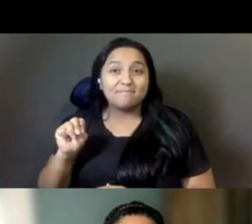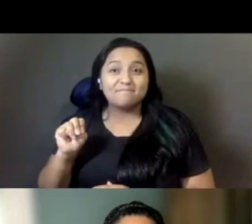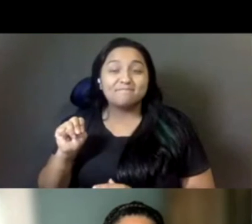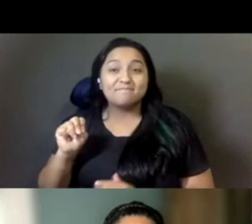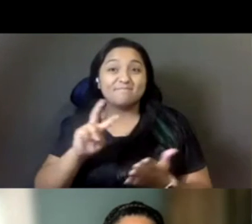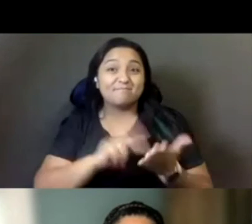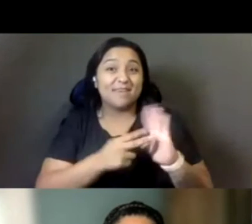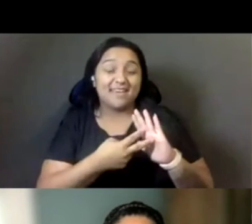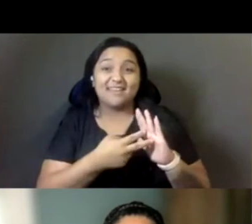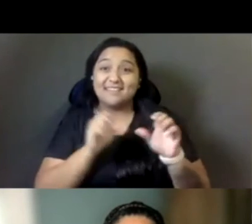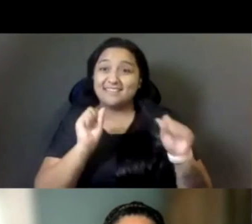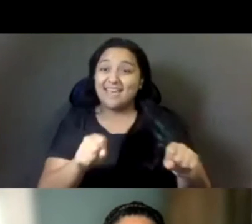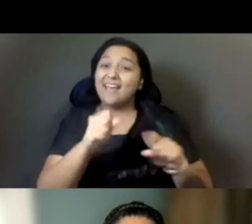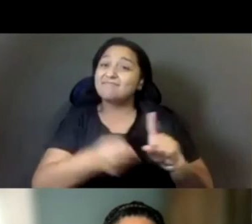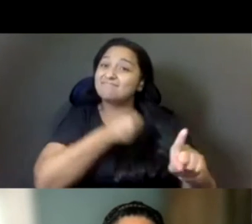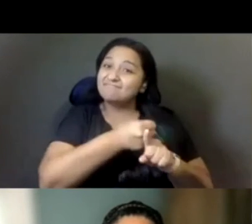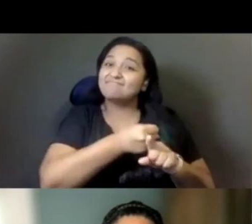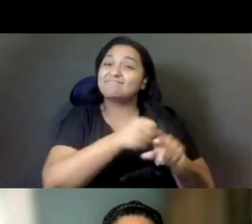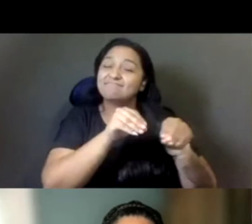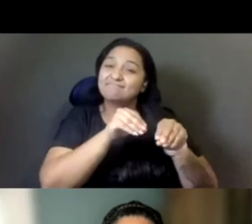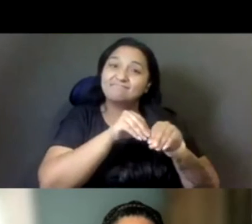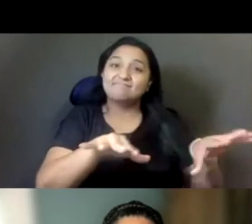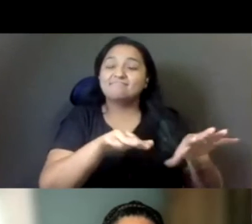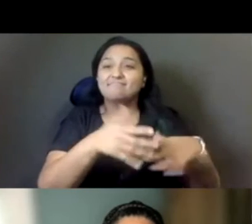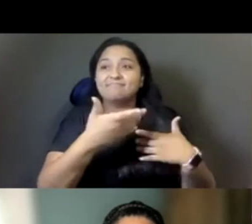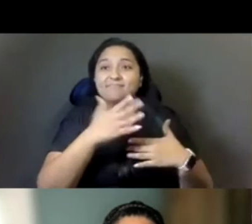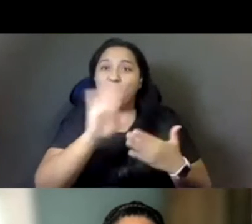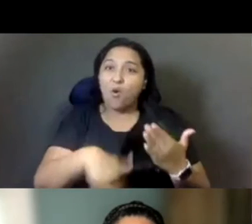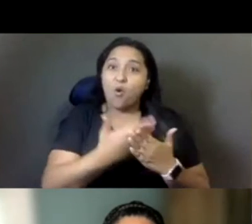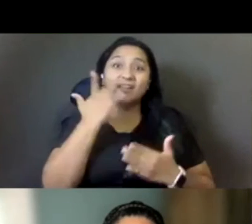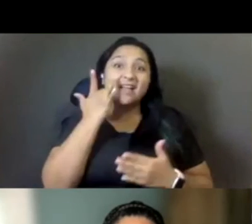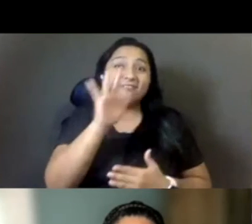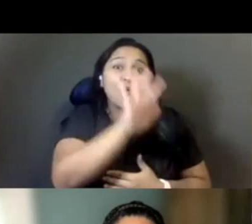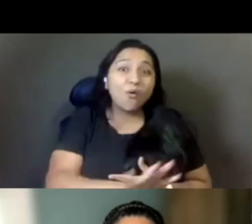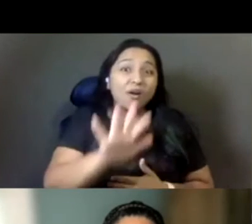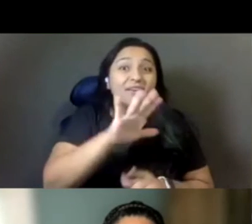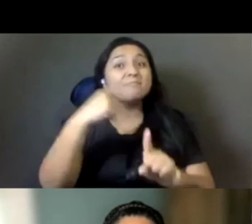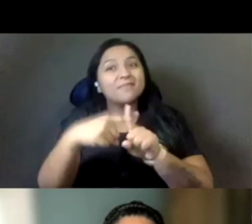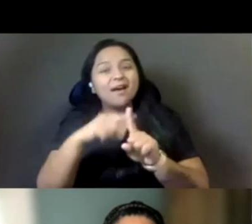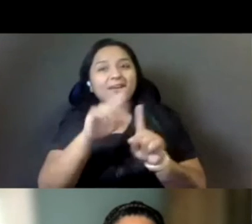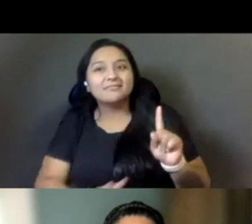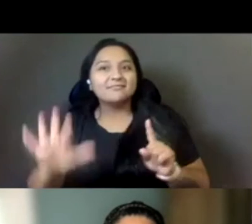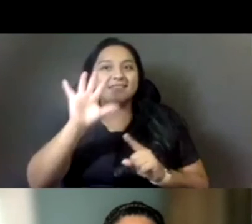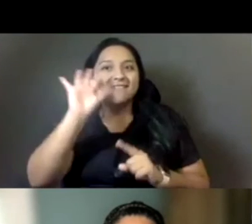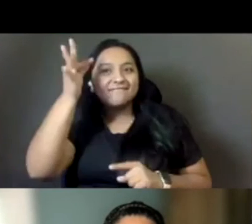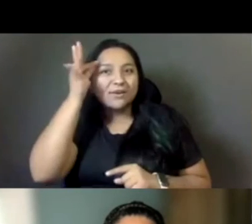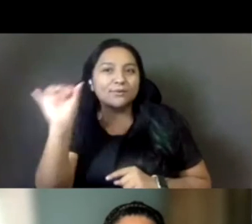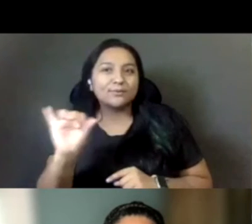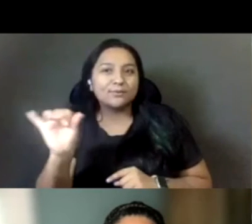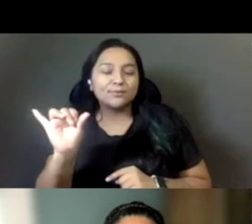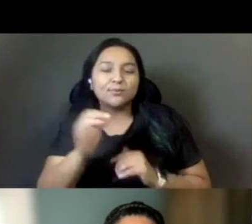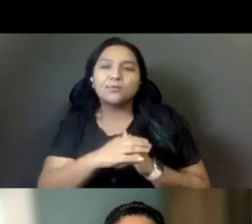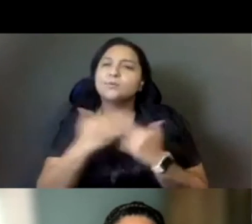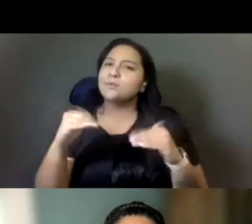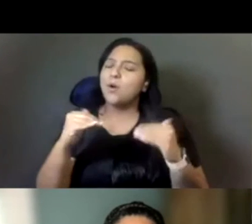counties, but even in the federal, uh, landscape. And I think that's why there's so much at risk in this particular recall.